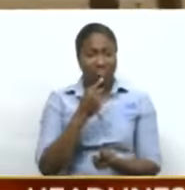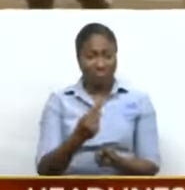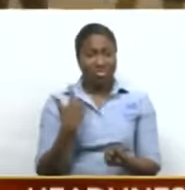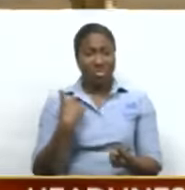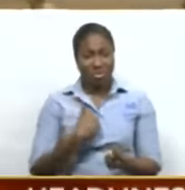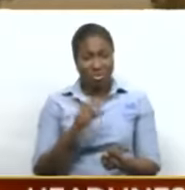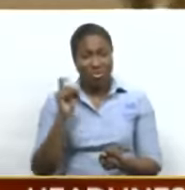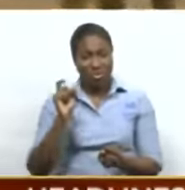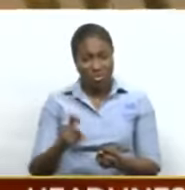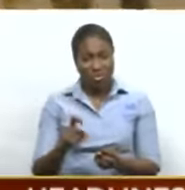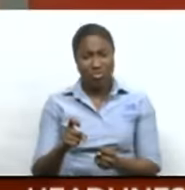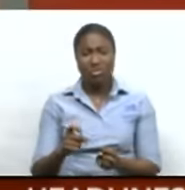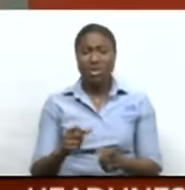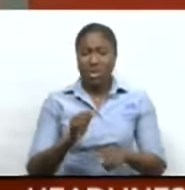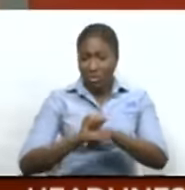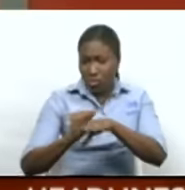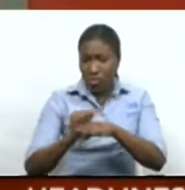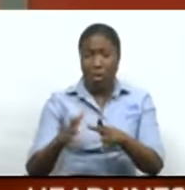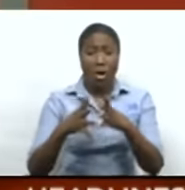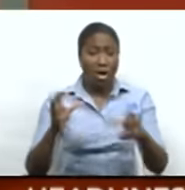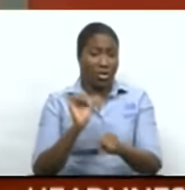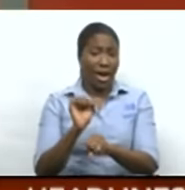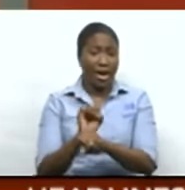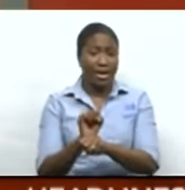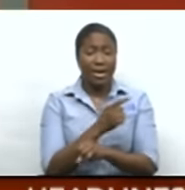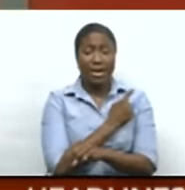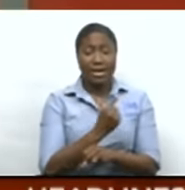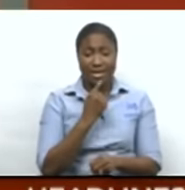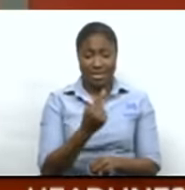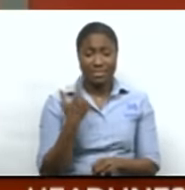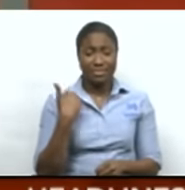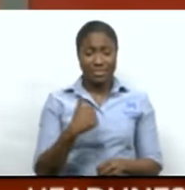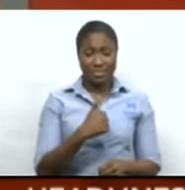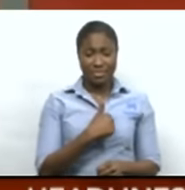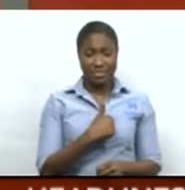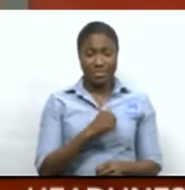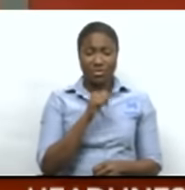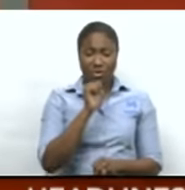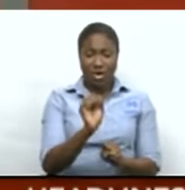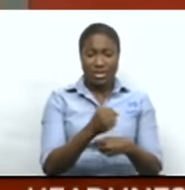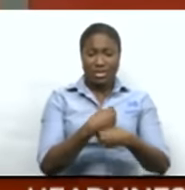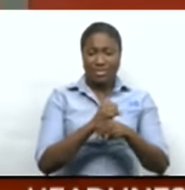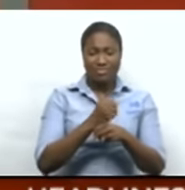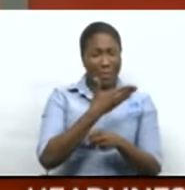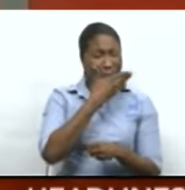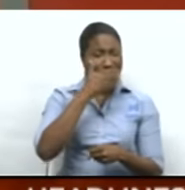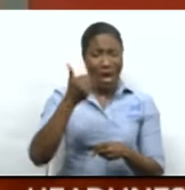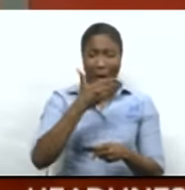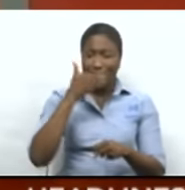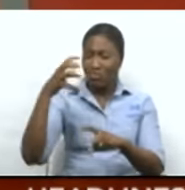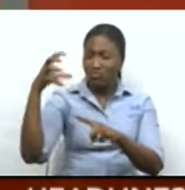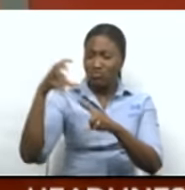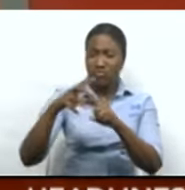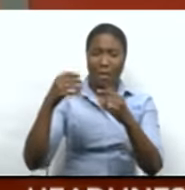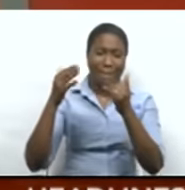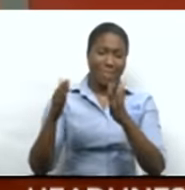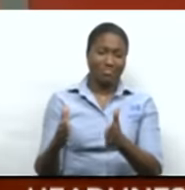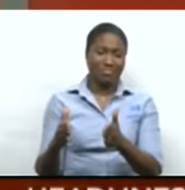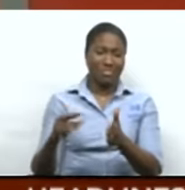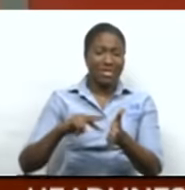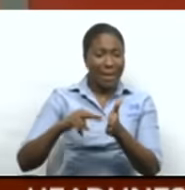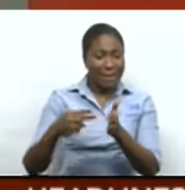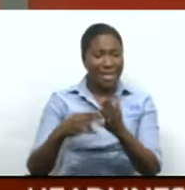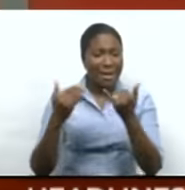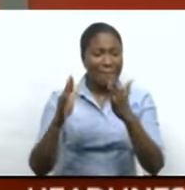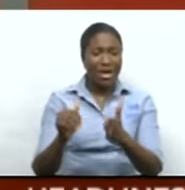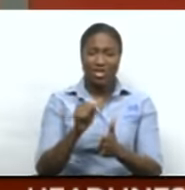that has required real graft. We have not been producing top class players meaning that our players have not been